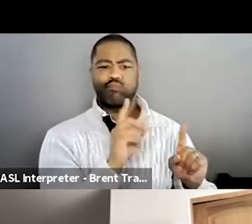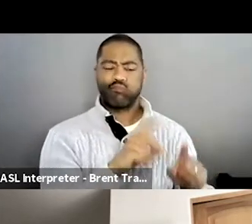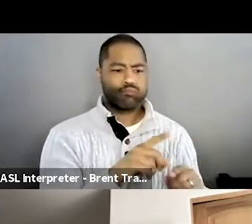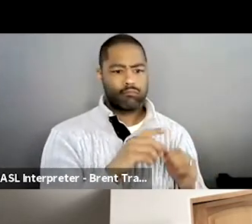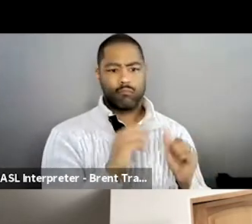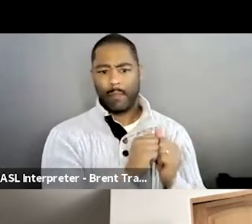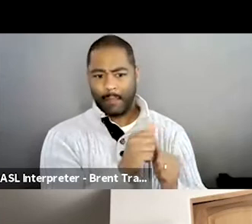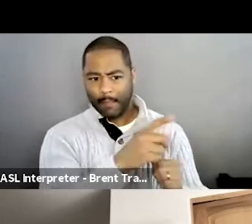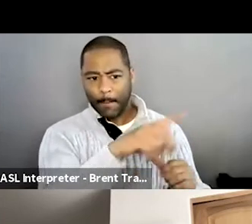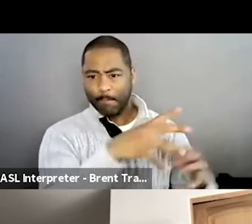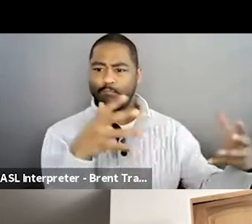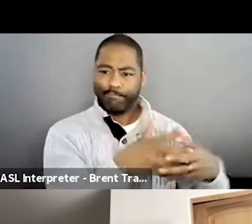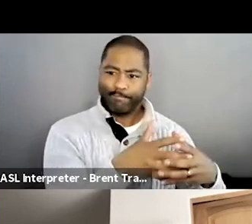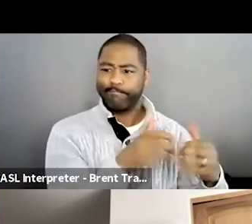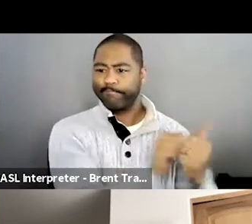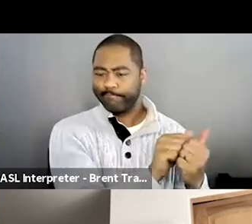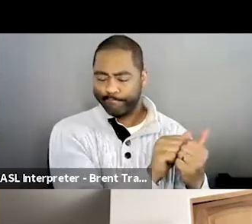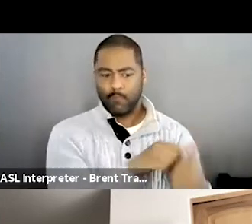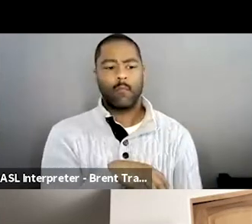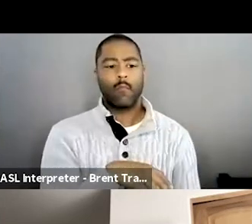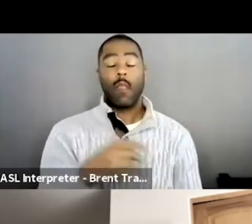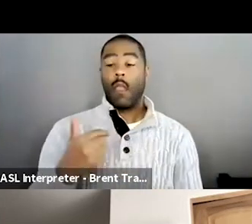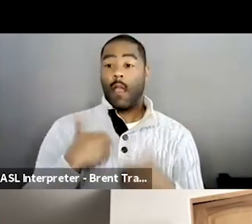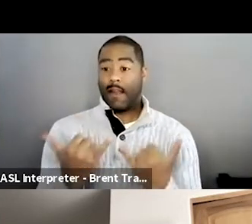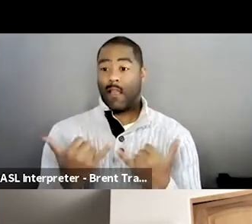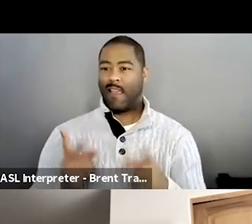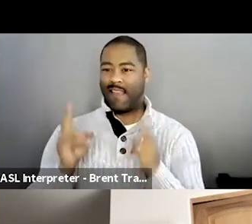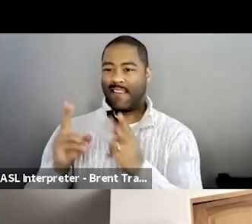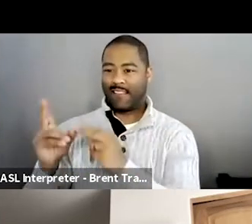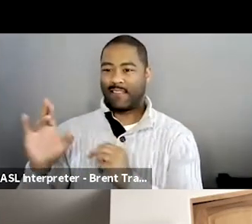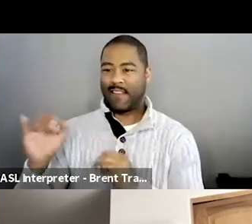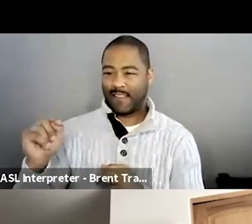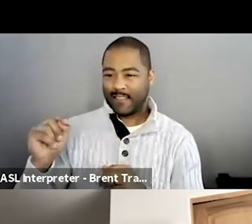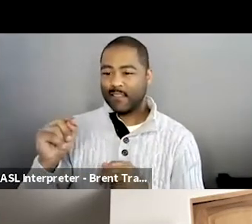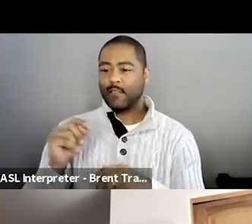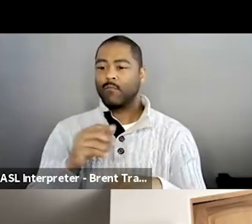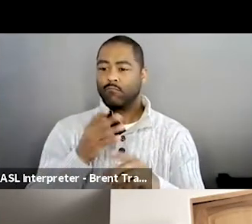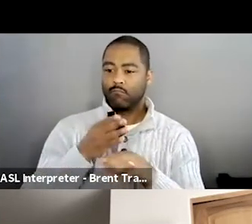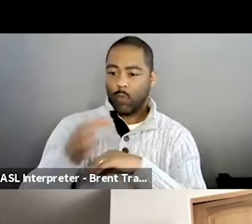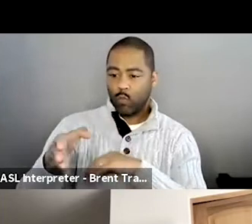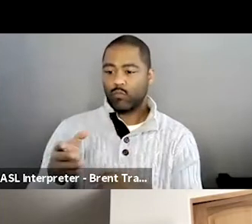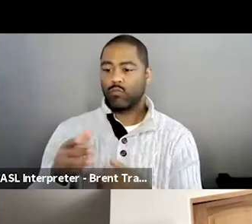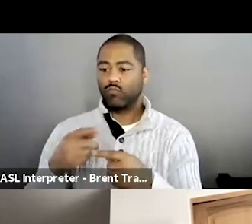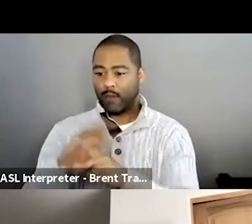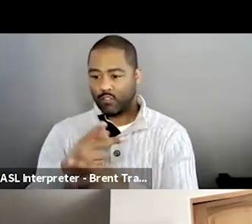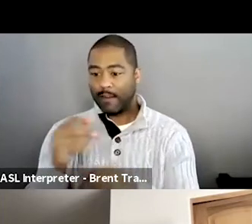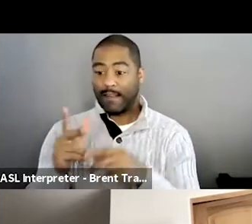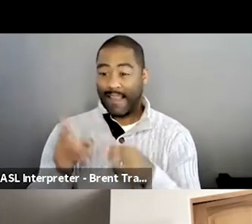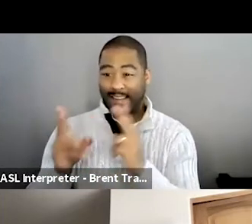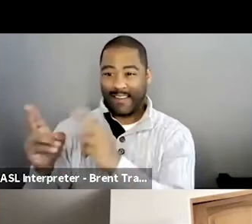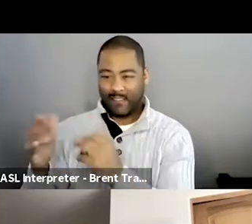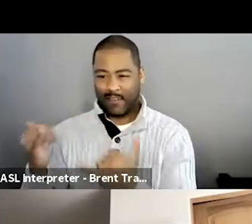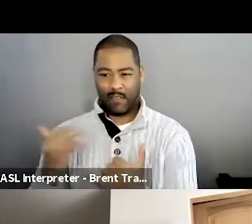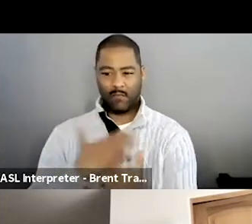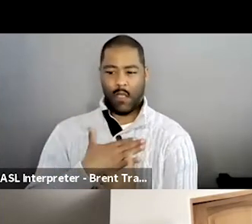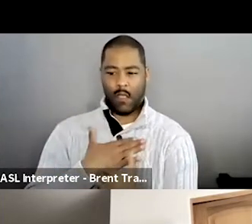area in production and post-editing. That was phenomenal, and I couldn't be more grateful. It's also allowed me